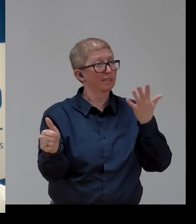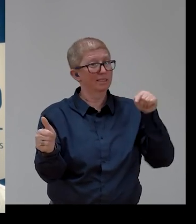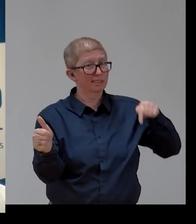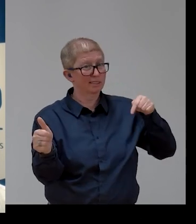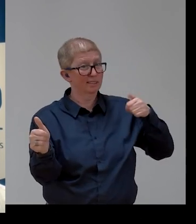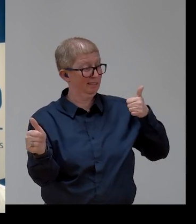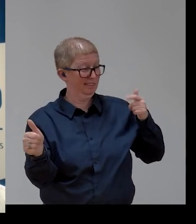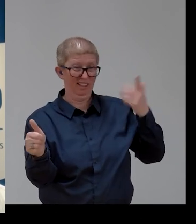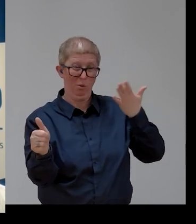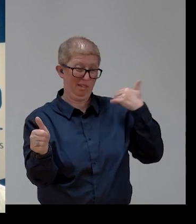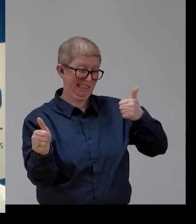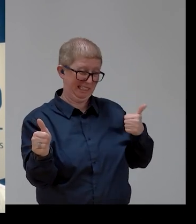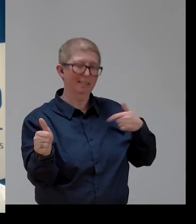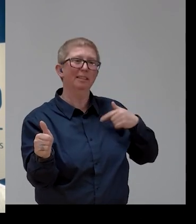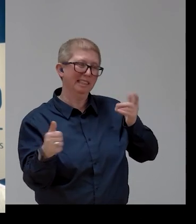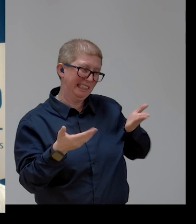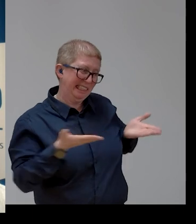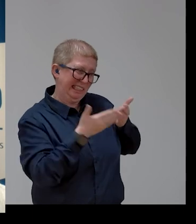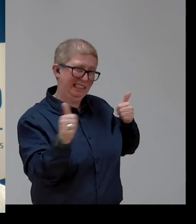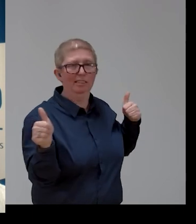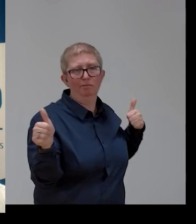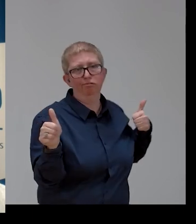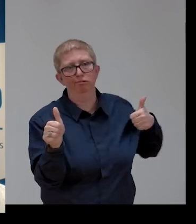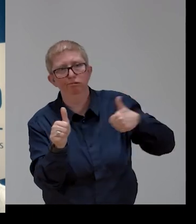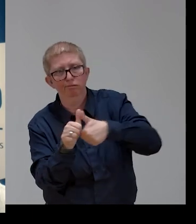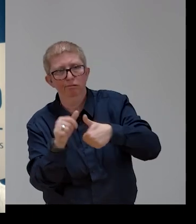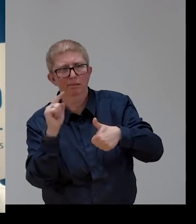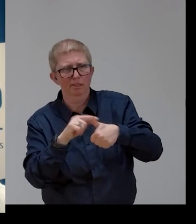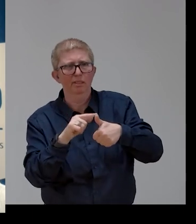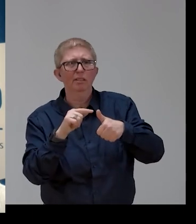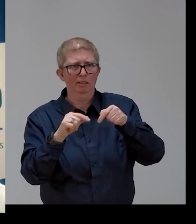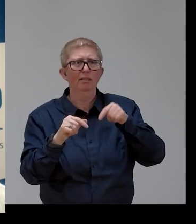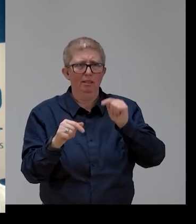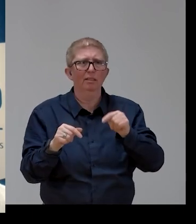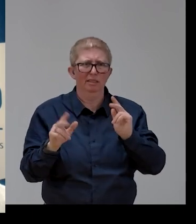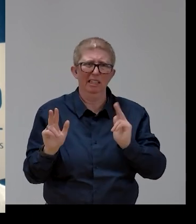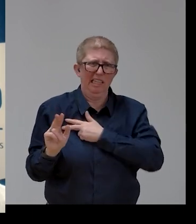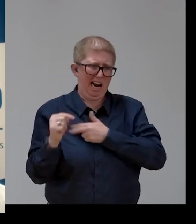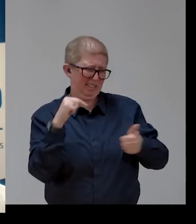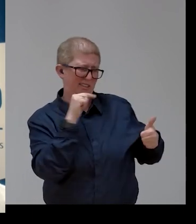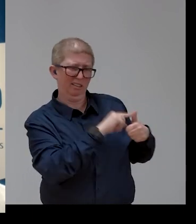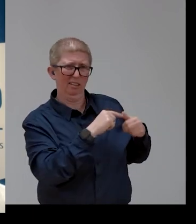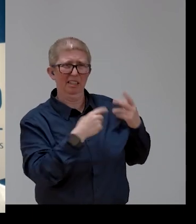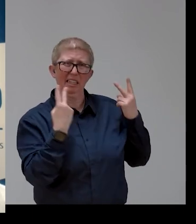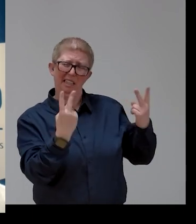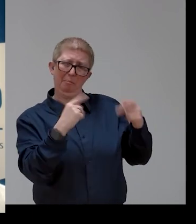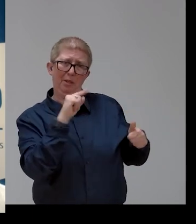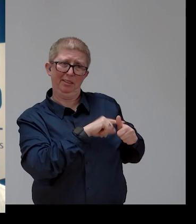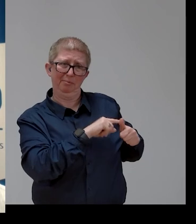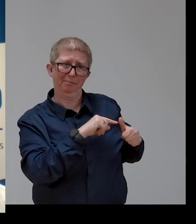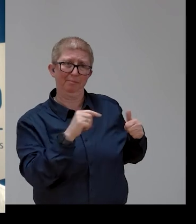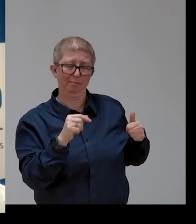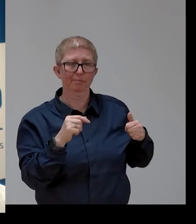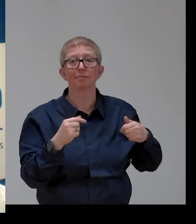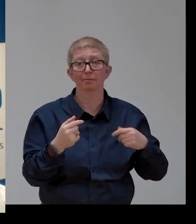have to make sure that they become a reality. And I think the one important point to look into is the